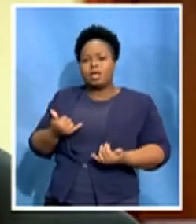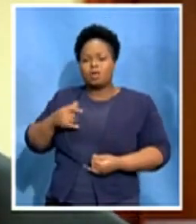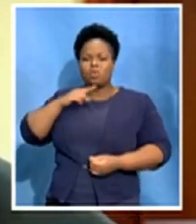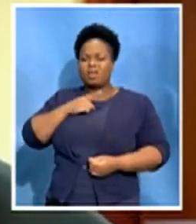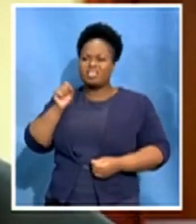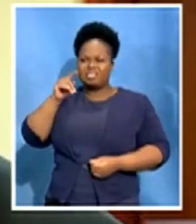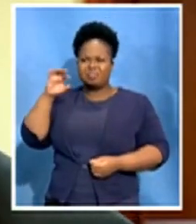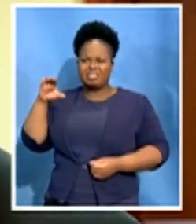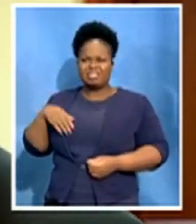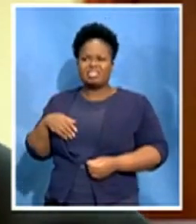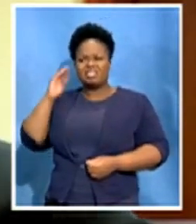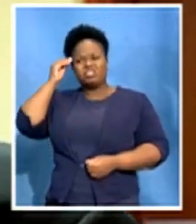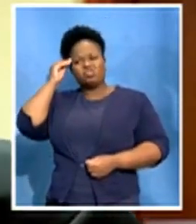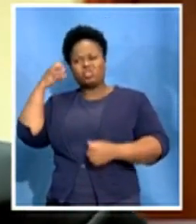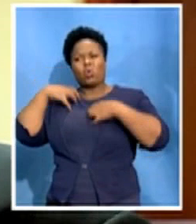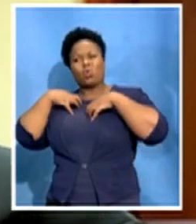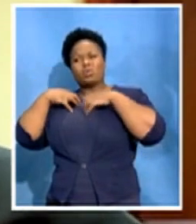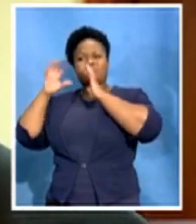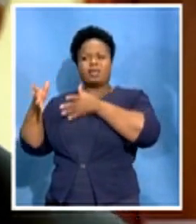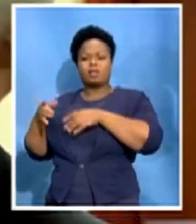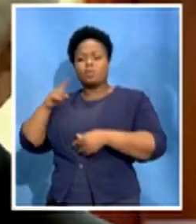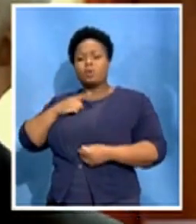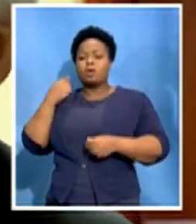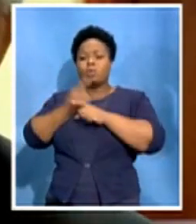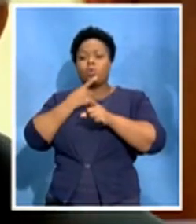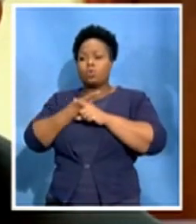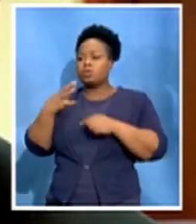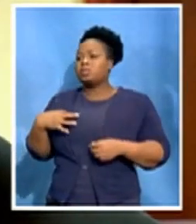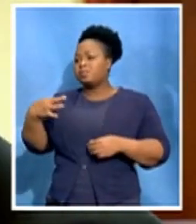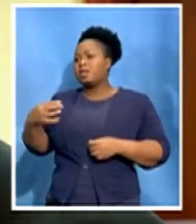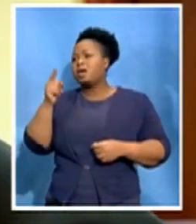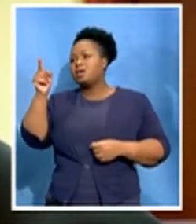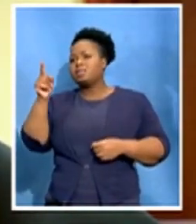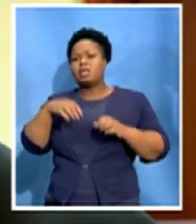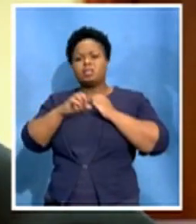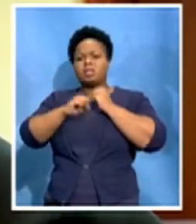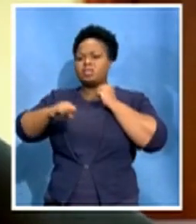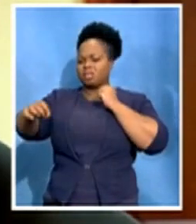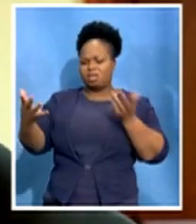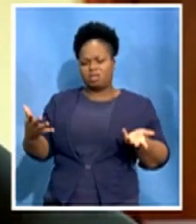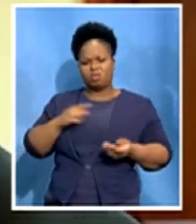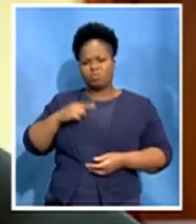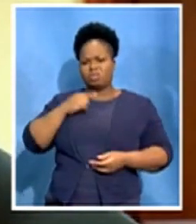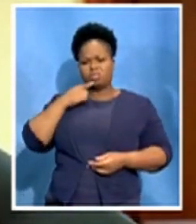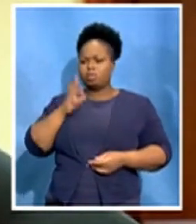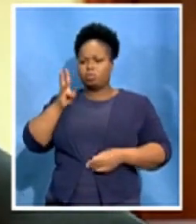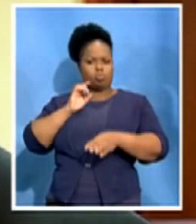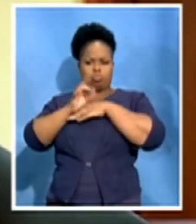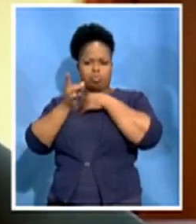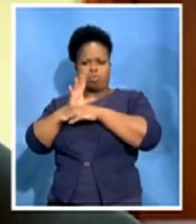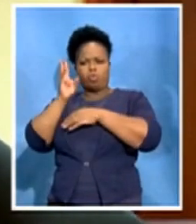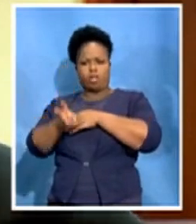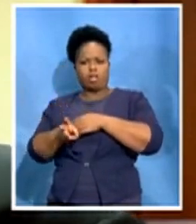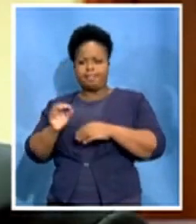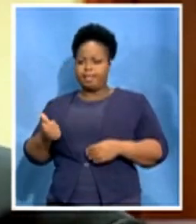enroll the application, they extend. They say they're going to consult and then staff are issued with